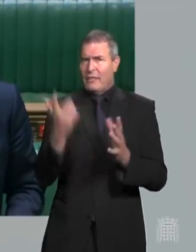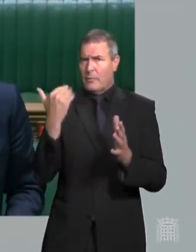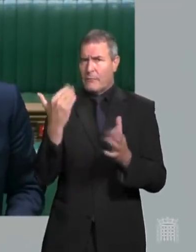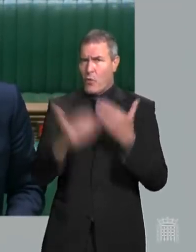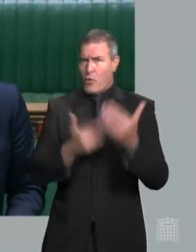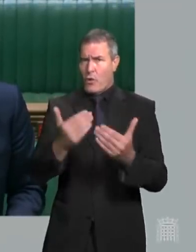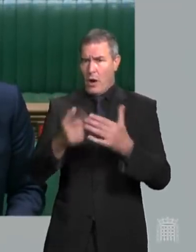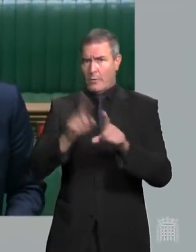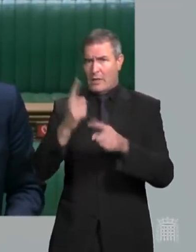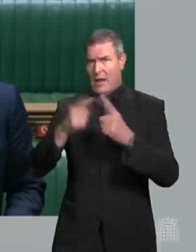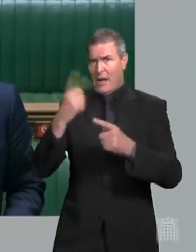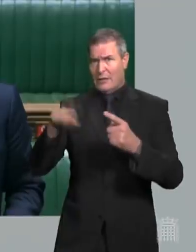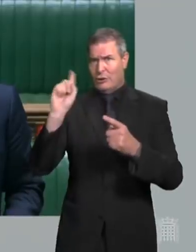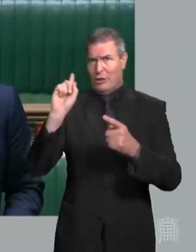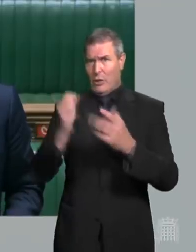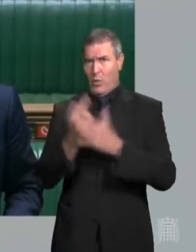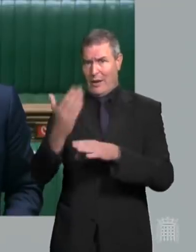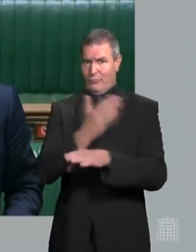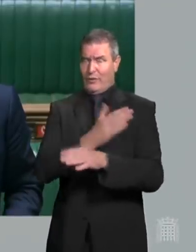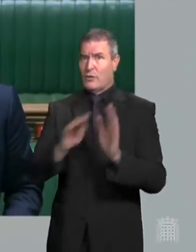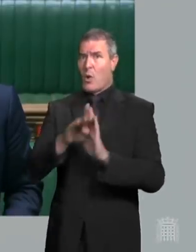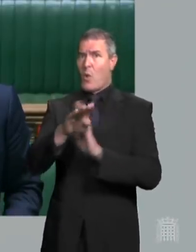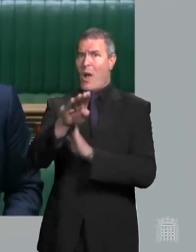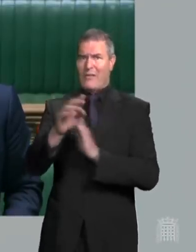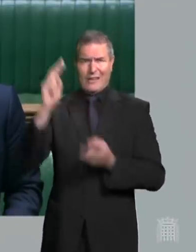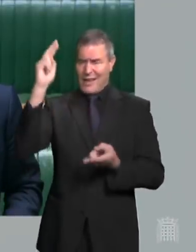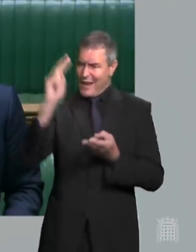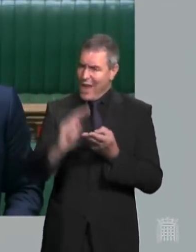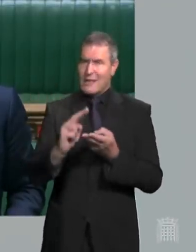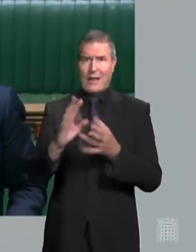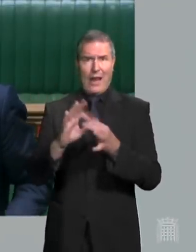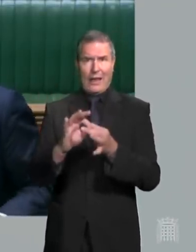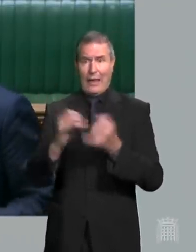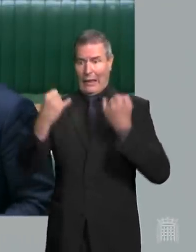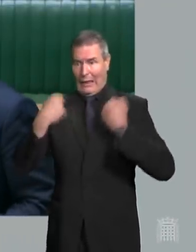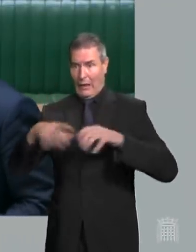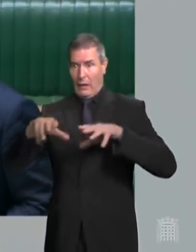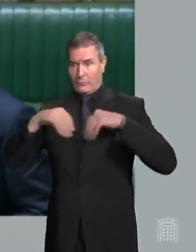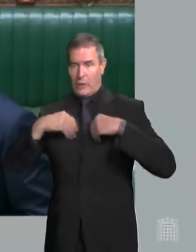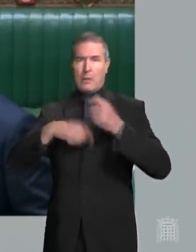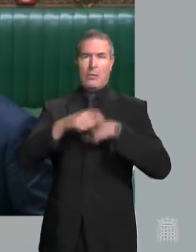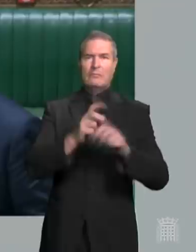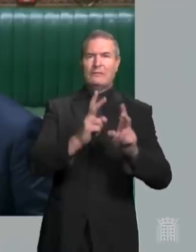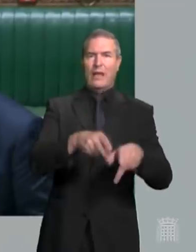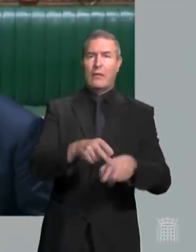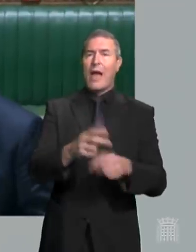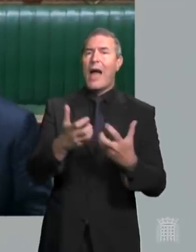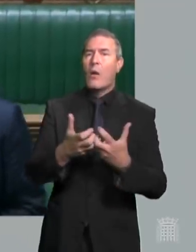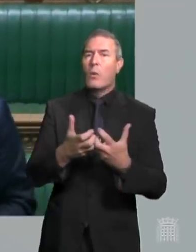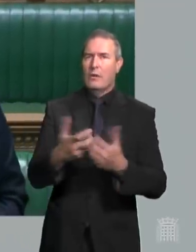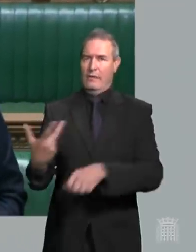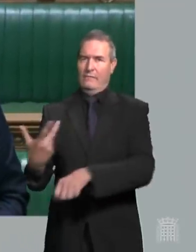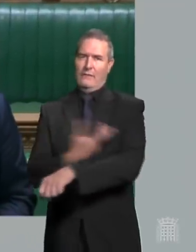at an equivalent position in previous waves of this pandemic. And that has been made possible thanks to the vaccine